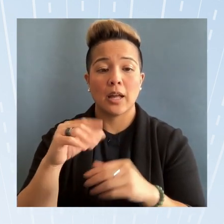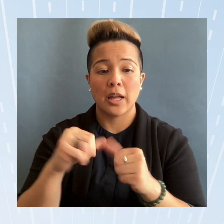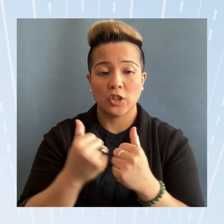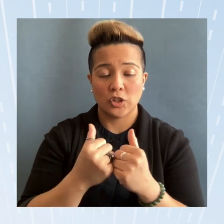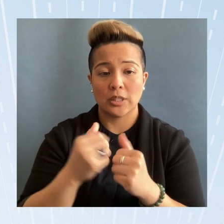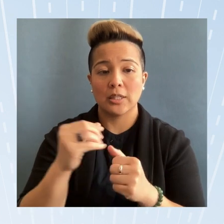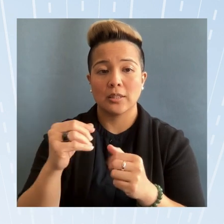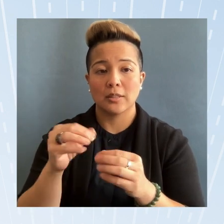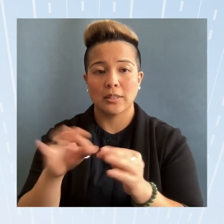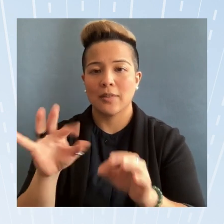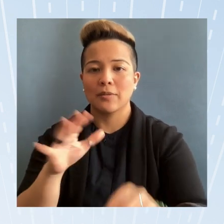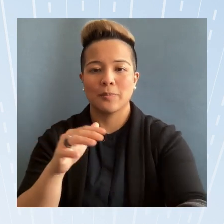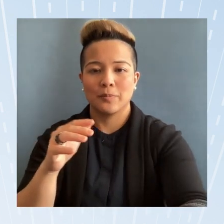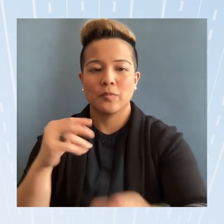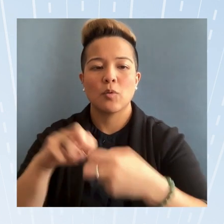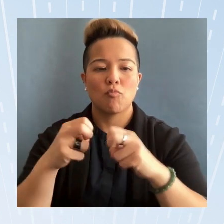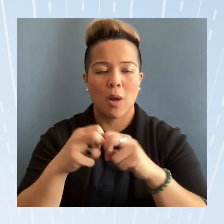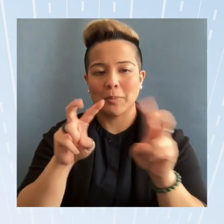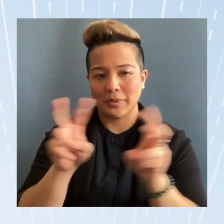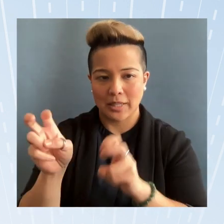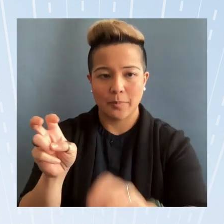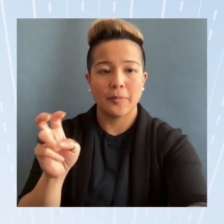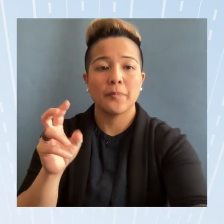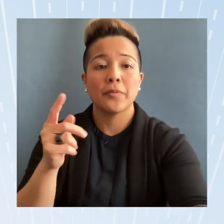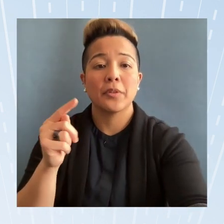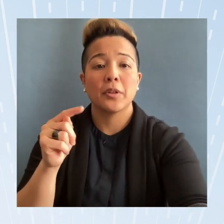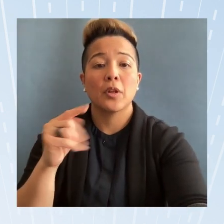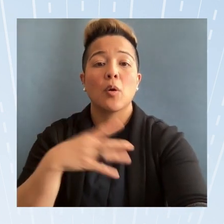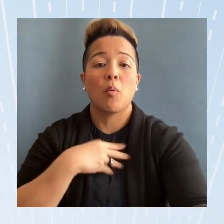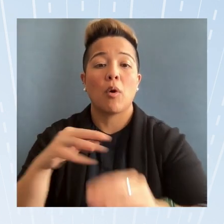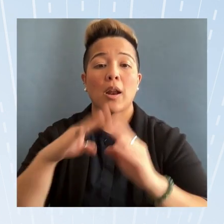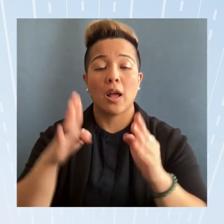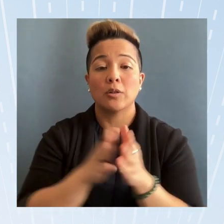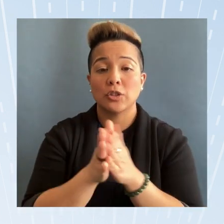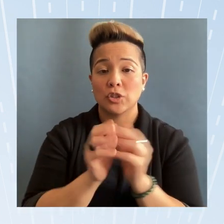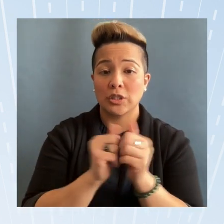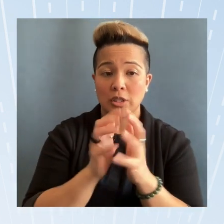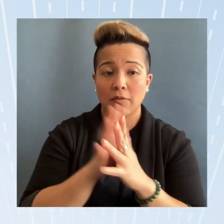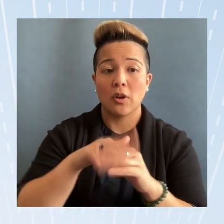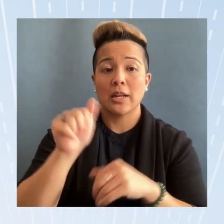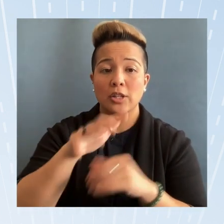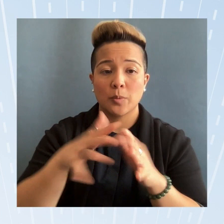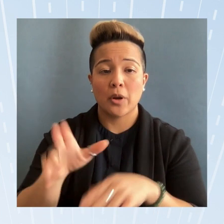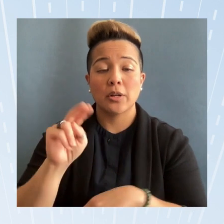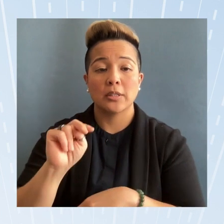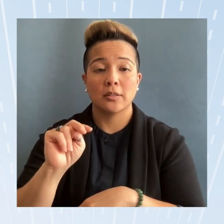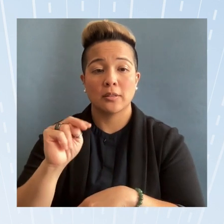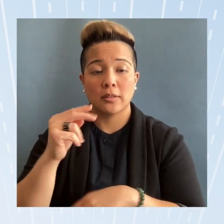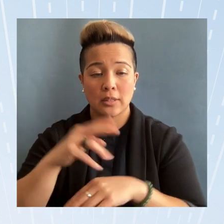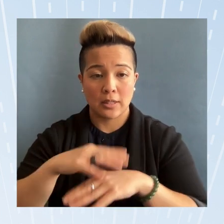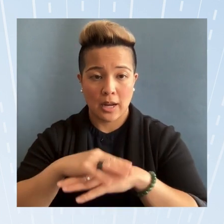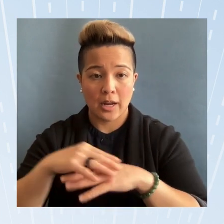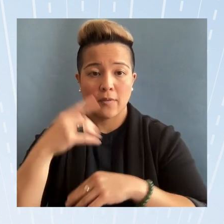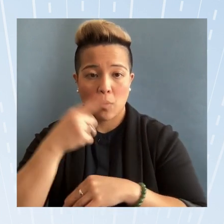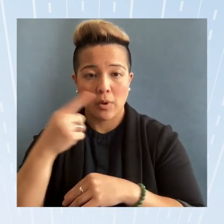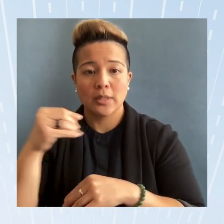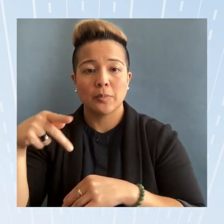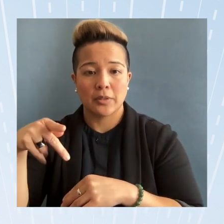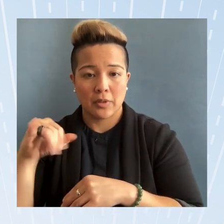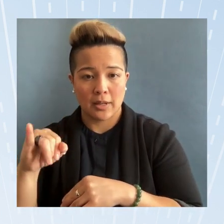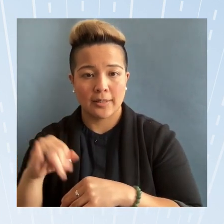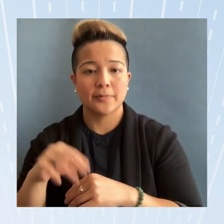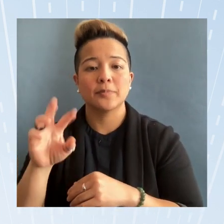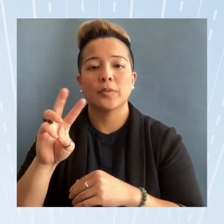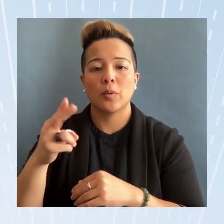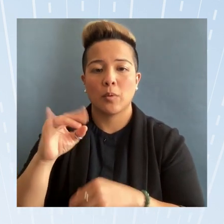statement the White House initiative on Asian Americans Native Hawaiians and Pacific Islanders we on be commission is established via executive